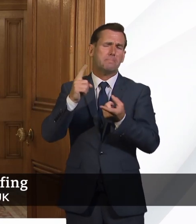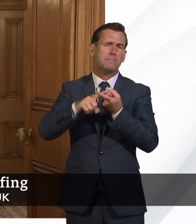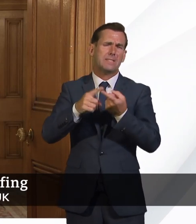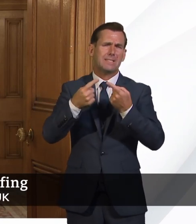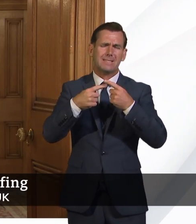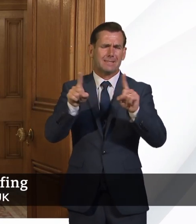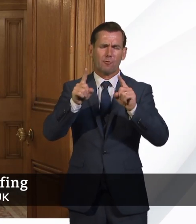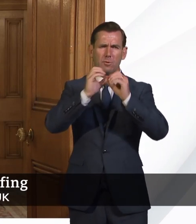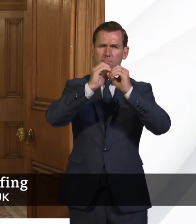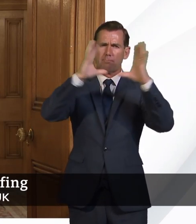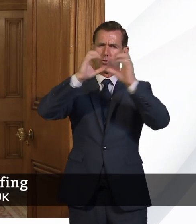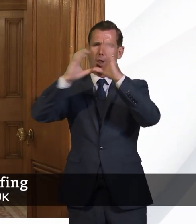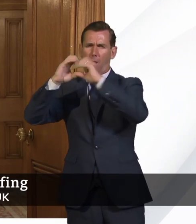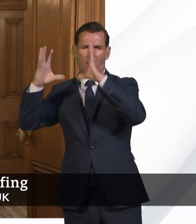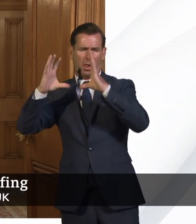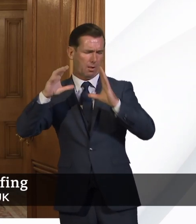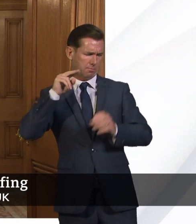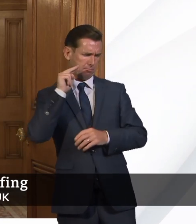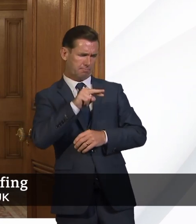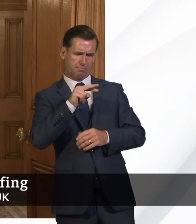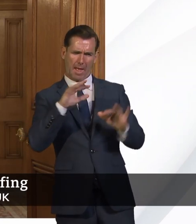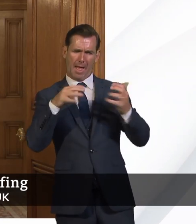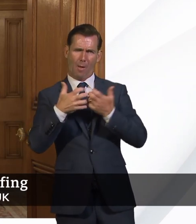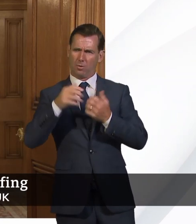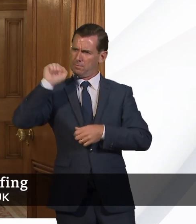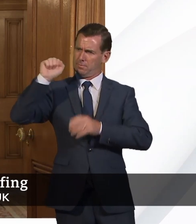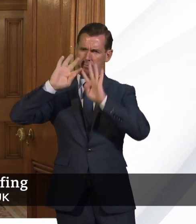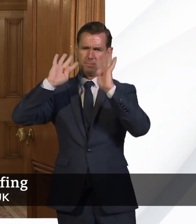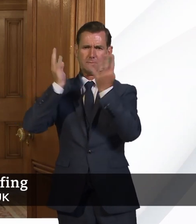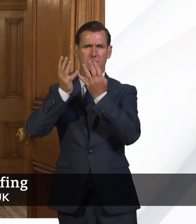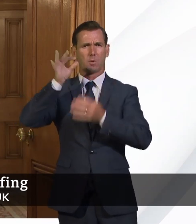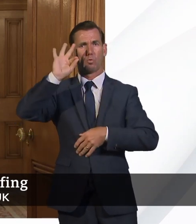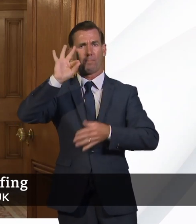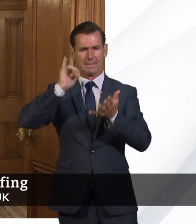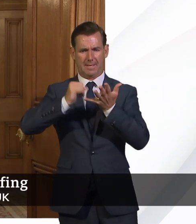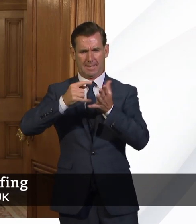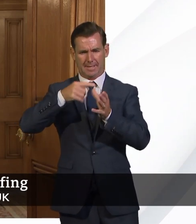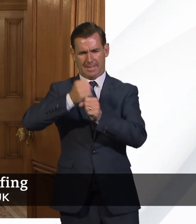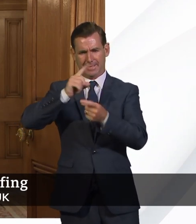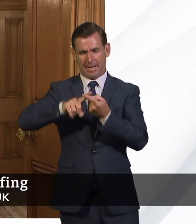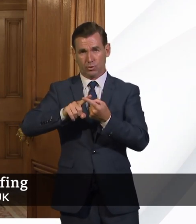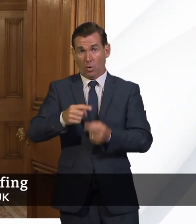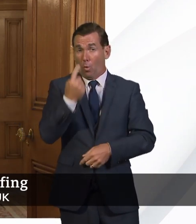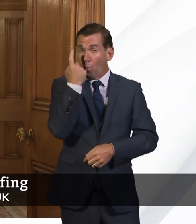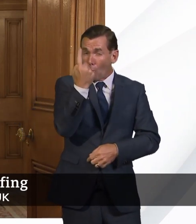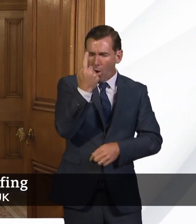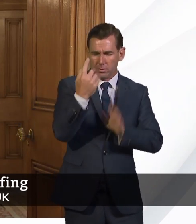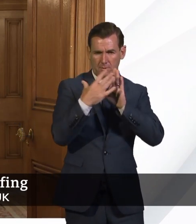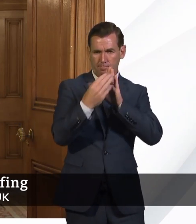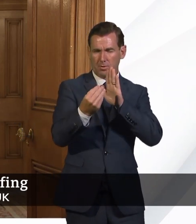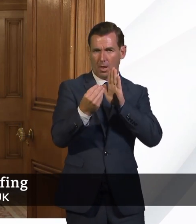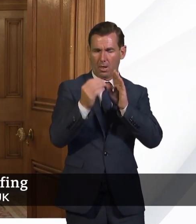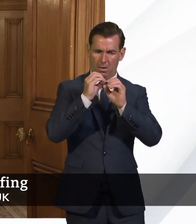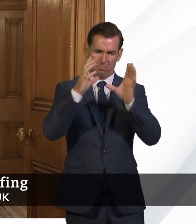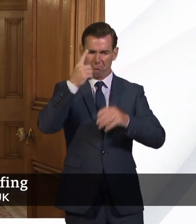of different modelling approaches taken by SAGE. And it so happens that one of them, as you rightly say, says it could be between